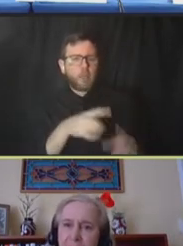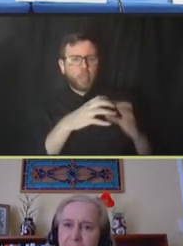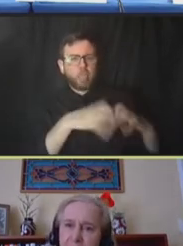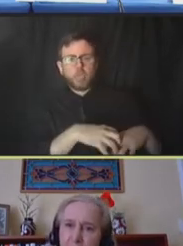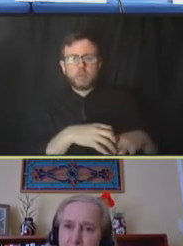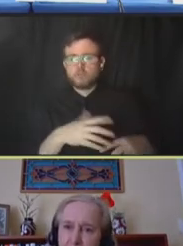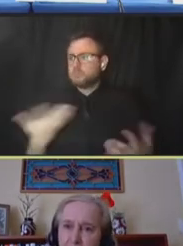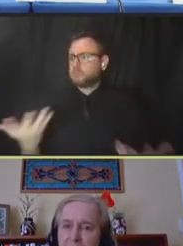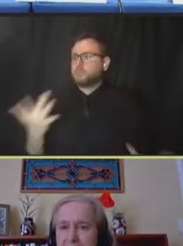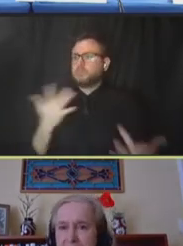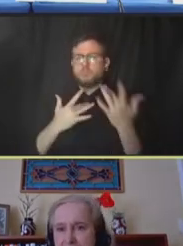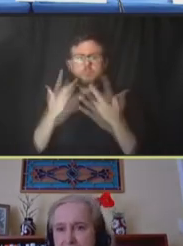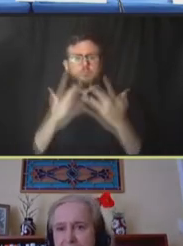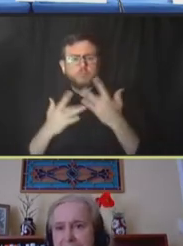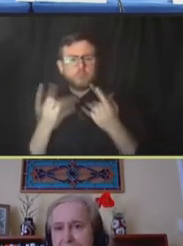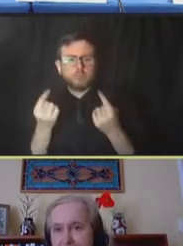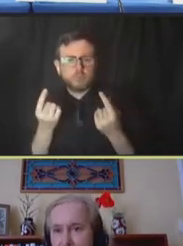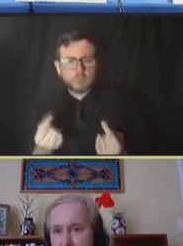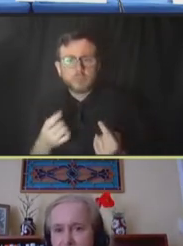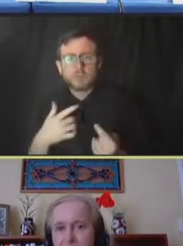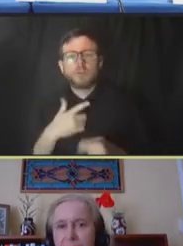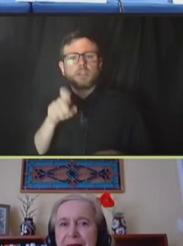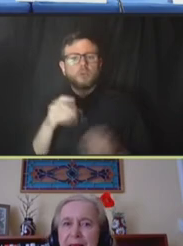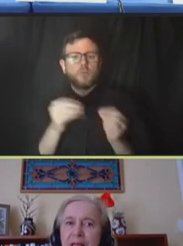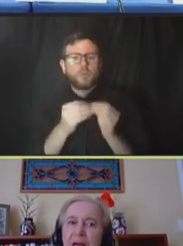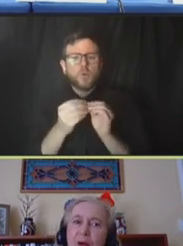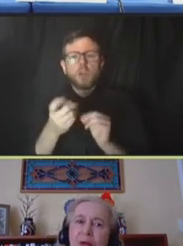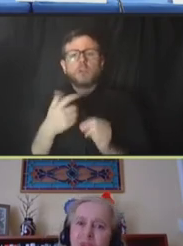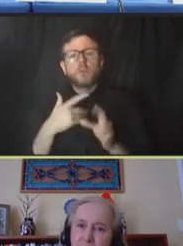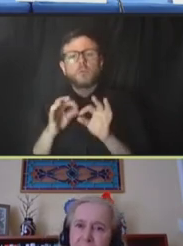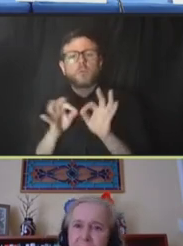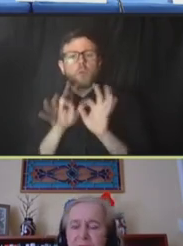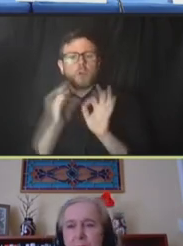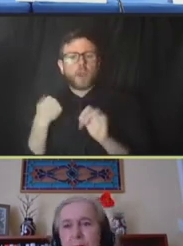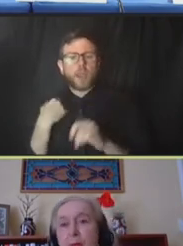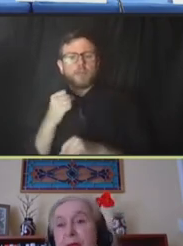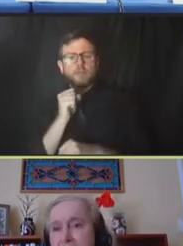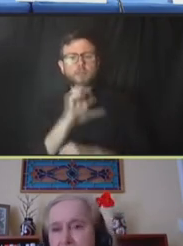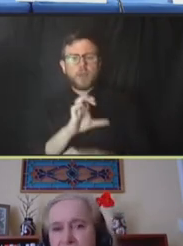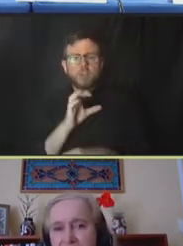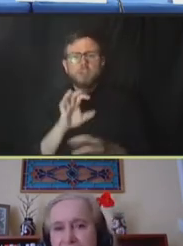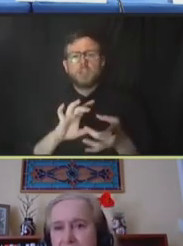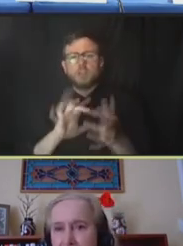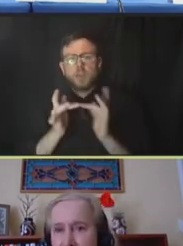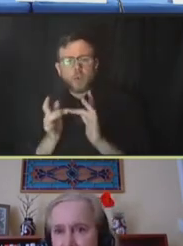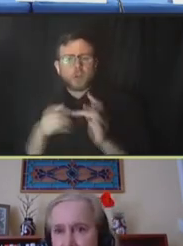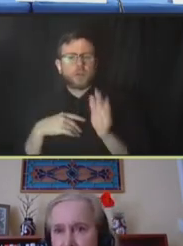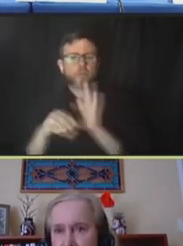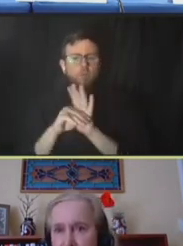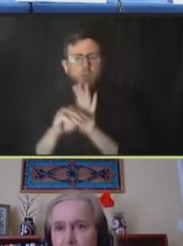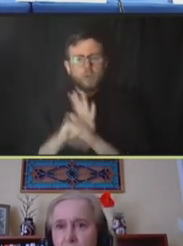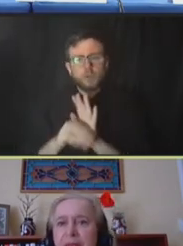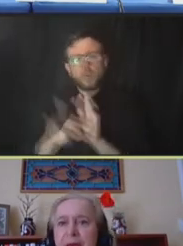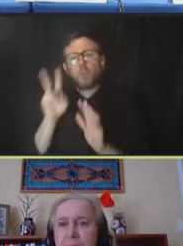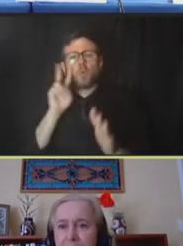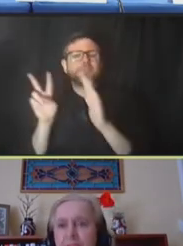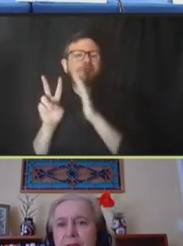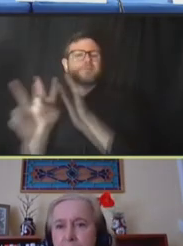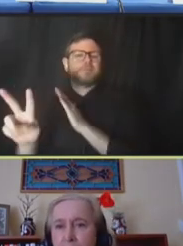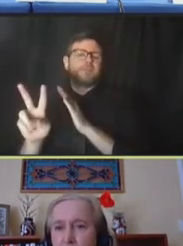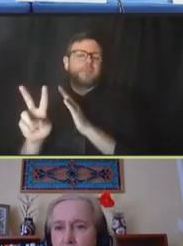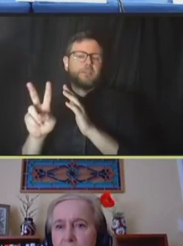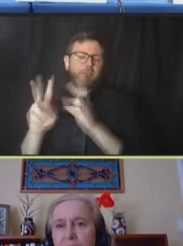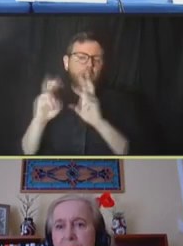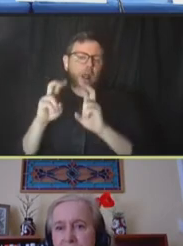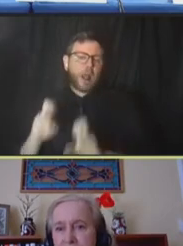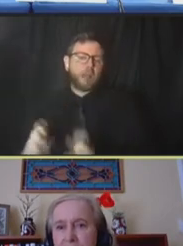supply chain network models, analyses, algorithms, and prescriptive and predictive analytics, we can build